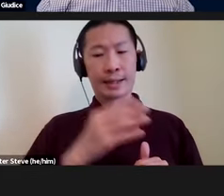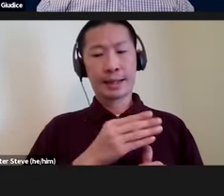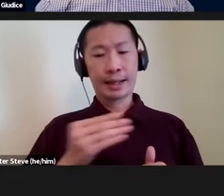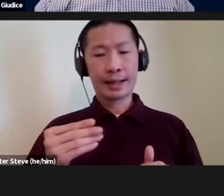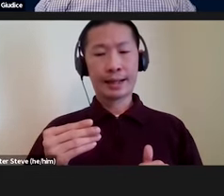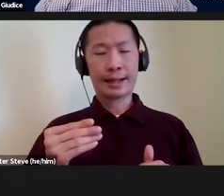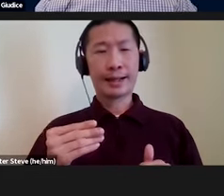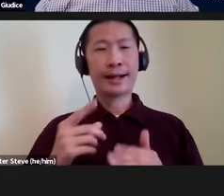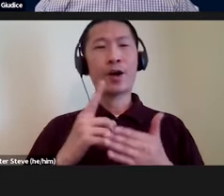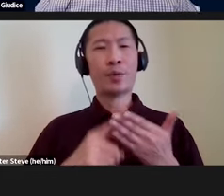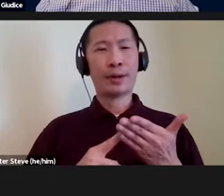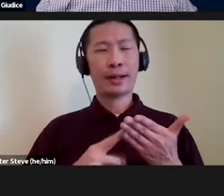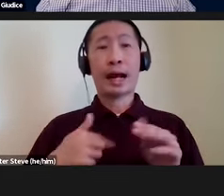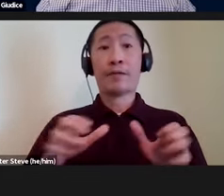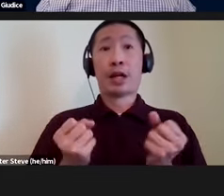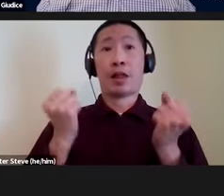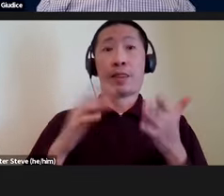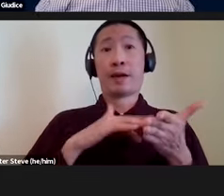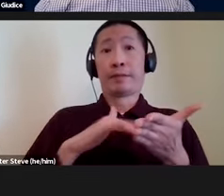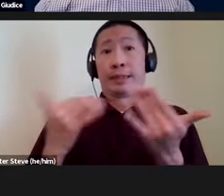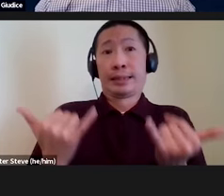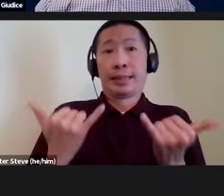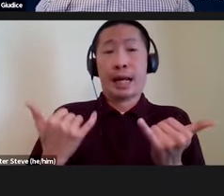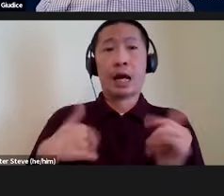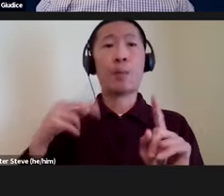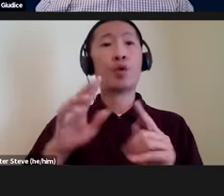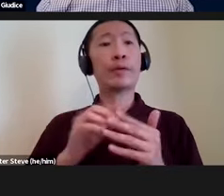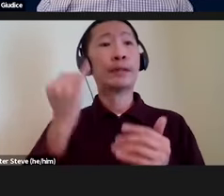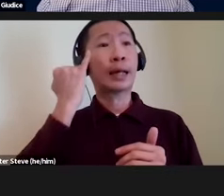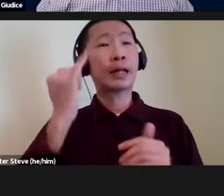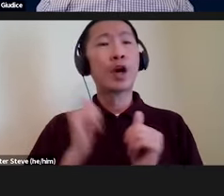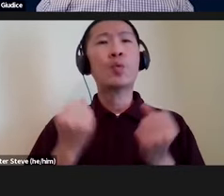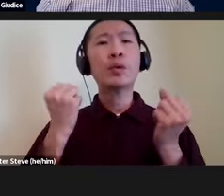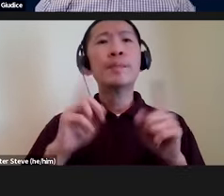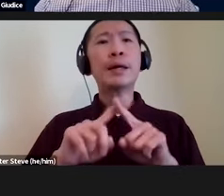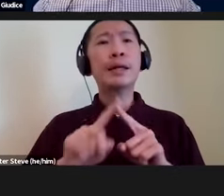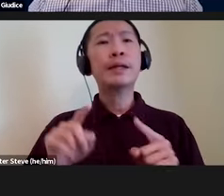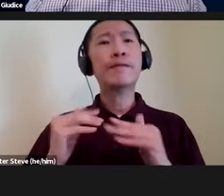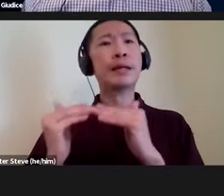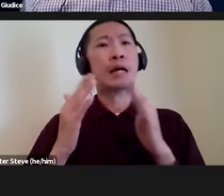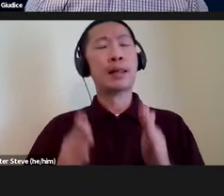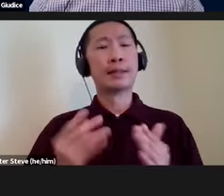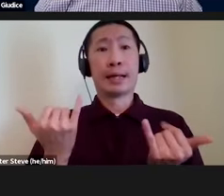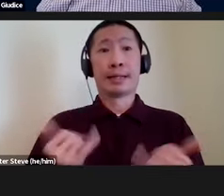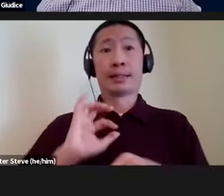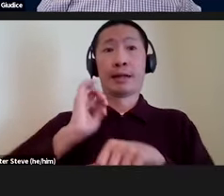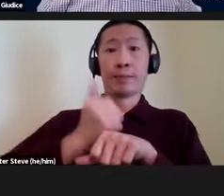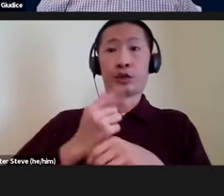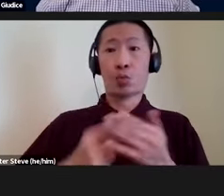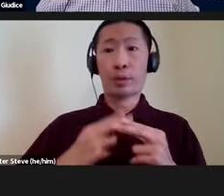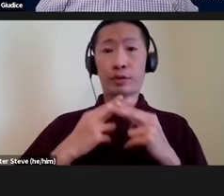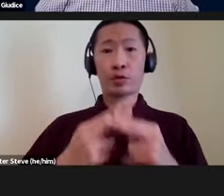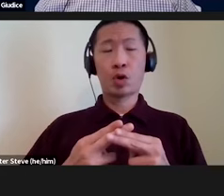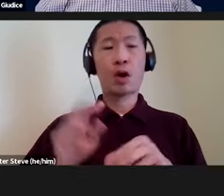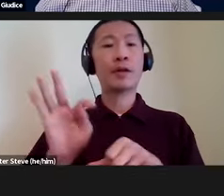I've done a lot of studies at this point, kind of looking at this idea with a number of different colleagues, and this is based on what's called